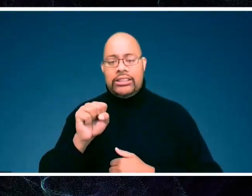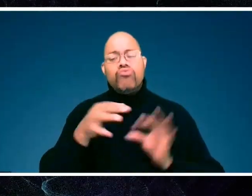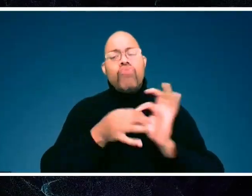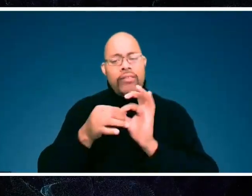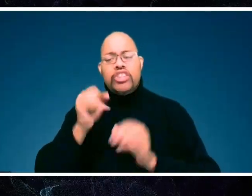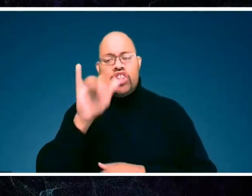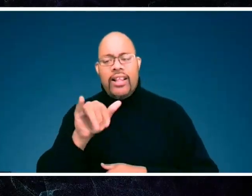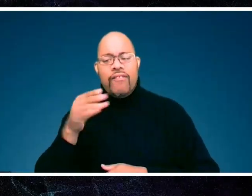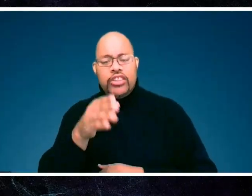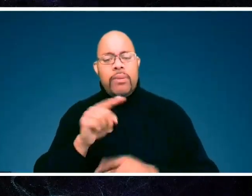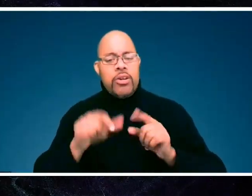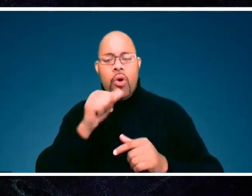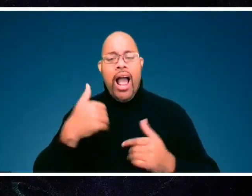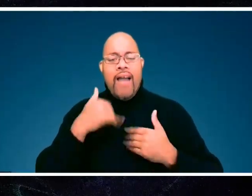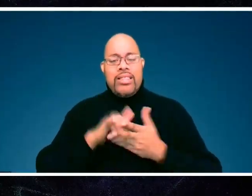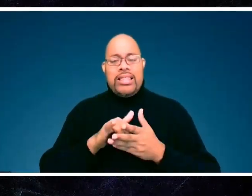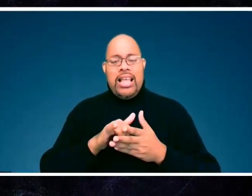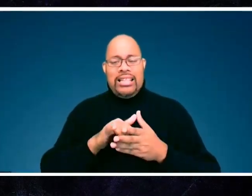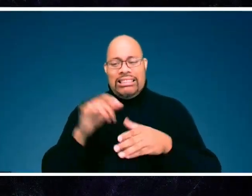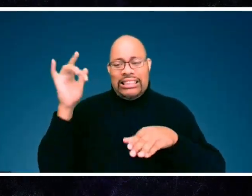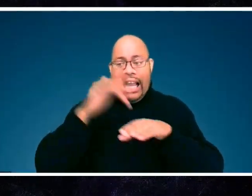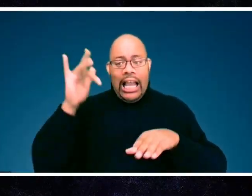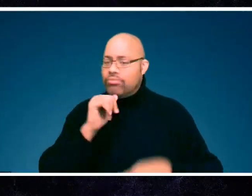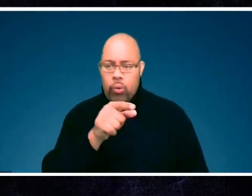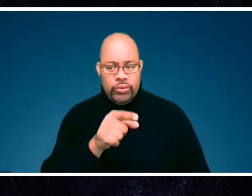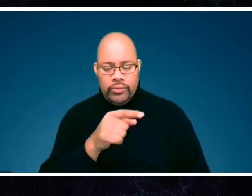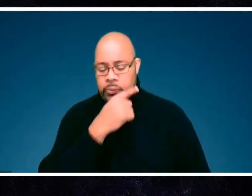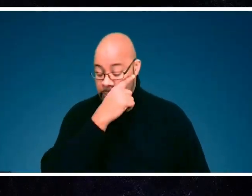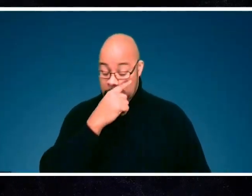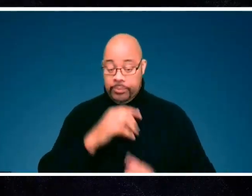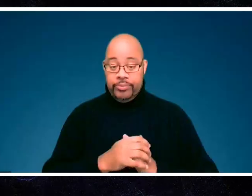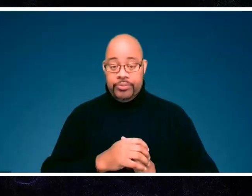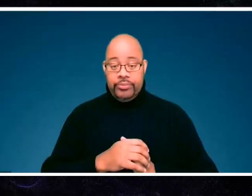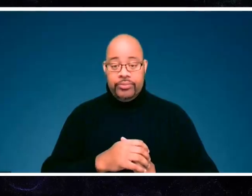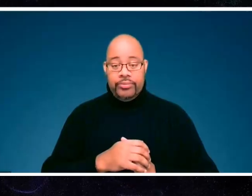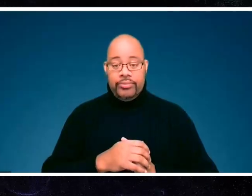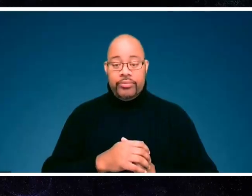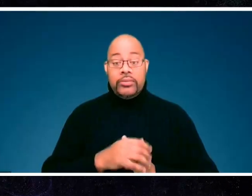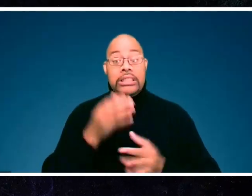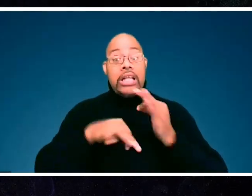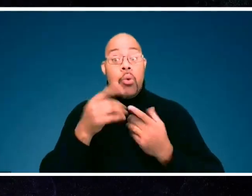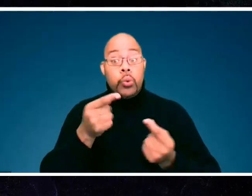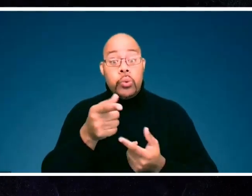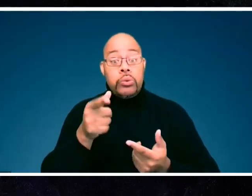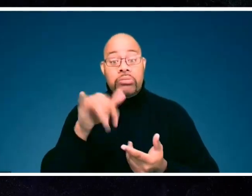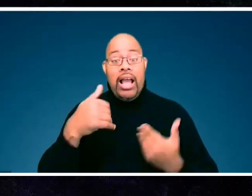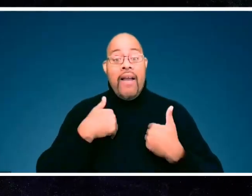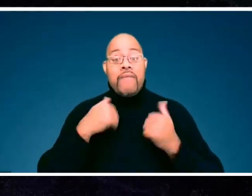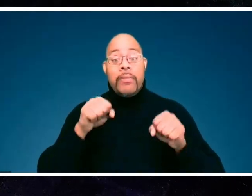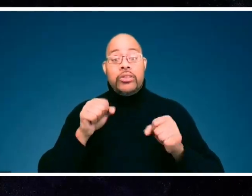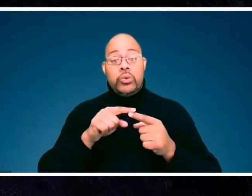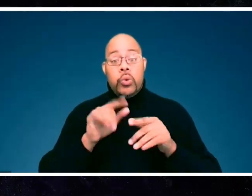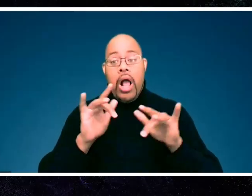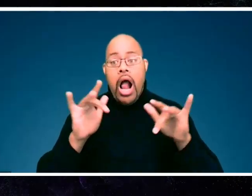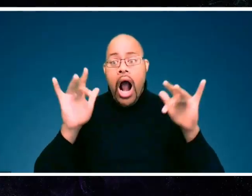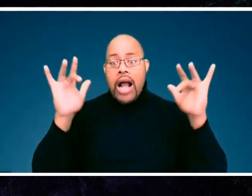but they don't have those nematocysts, those stinging cells we mentioned a few months ago. Instead, these little guys have the ability to light it up.